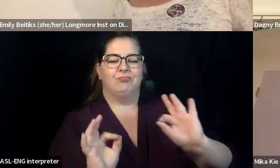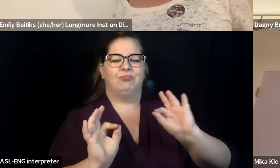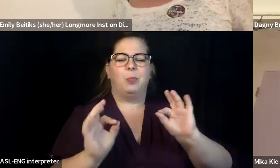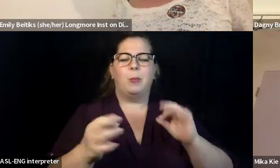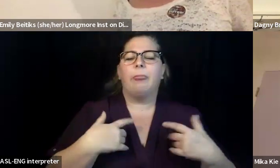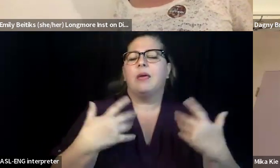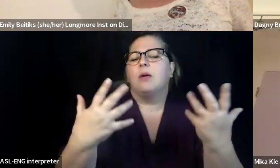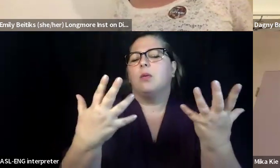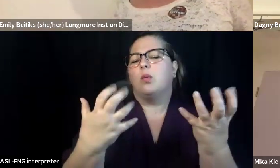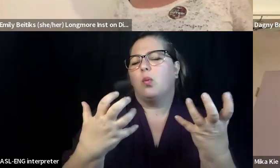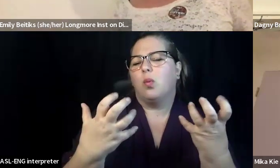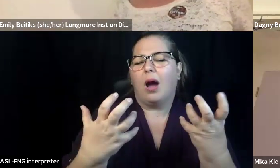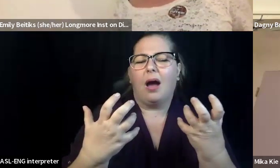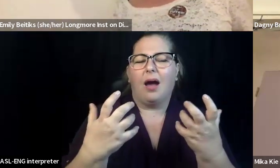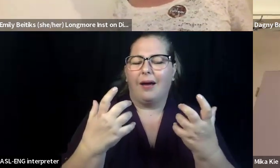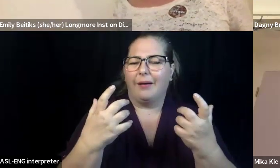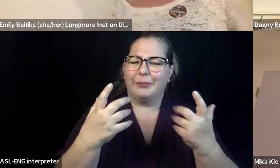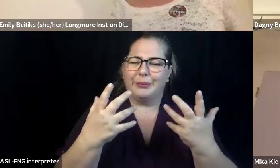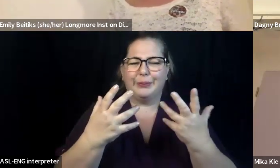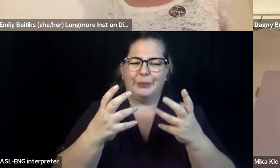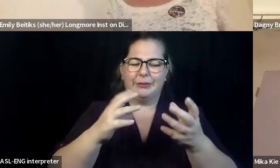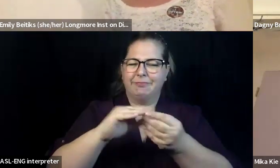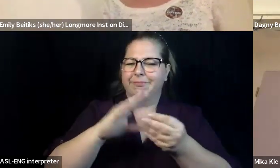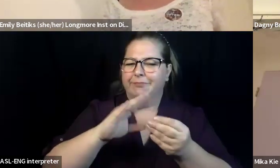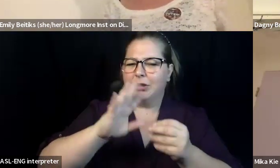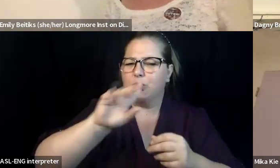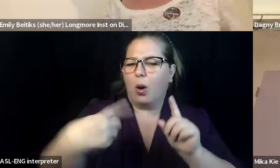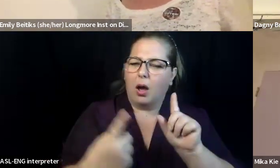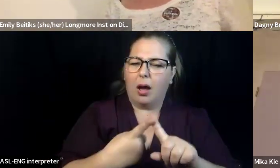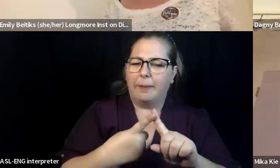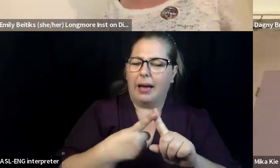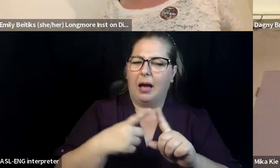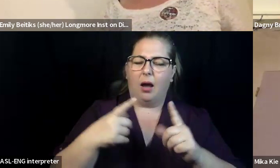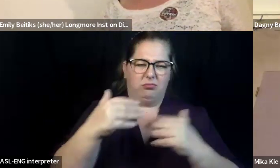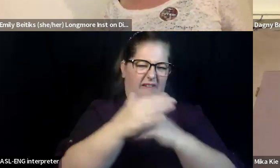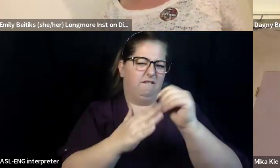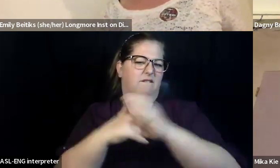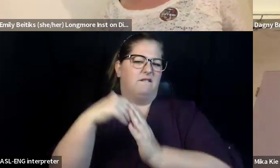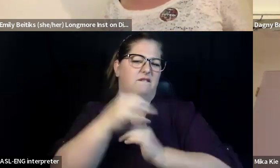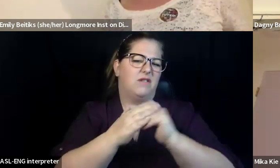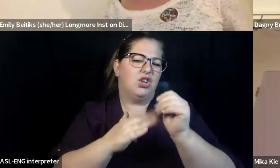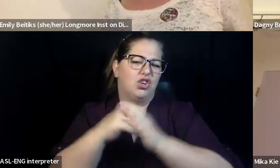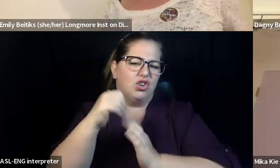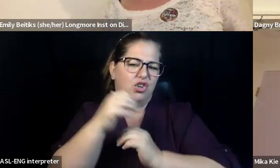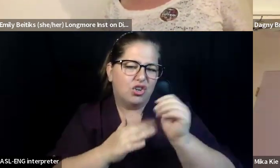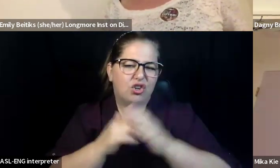really super comfort, cushy, nice for painful bodies. And, uh, but I also,